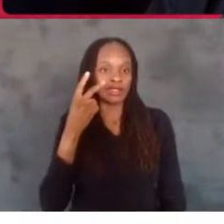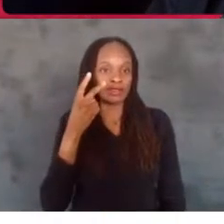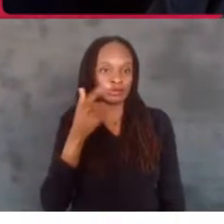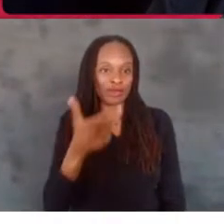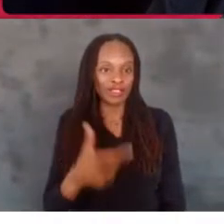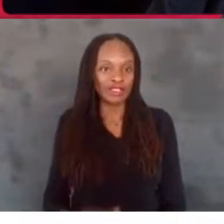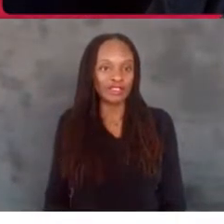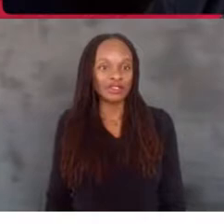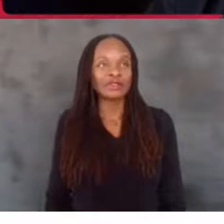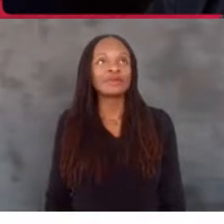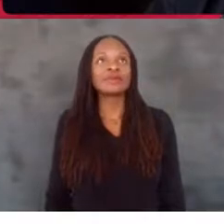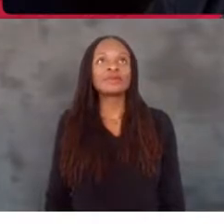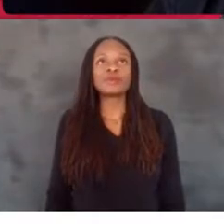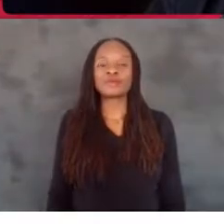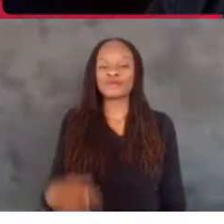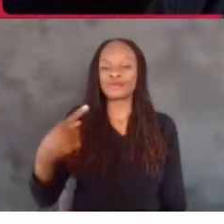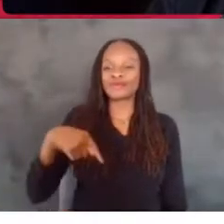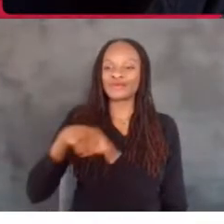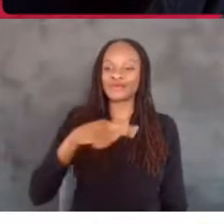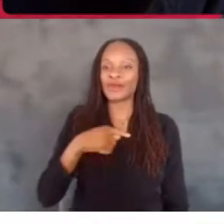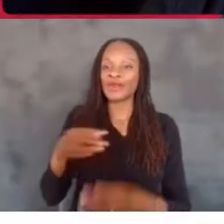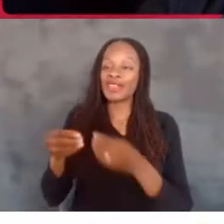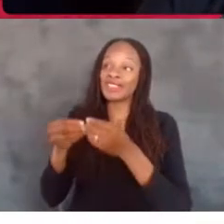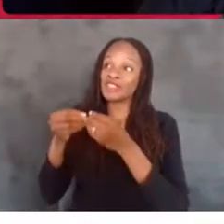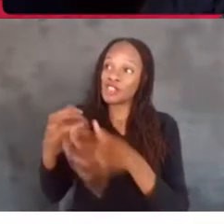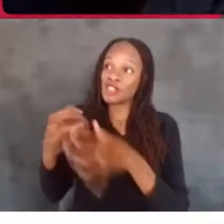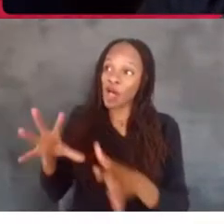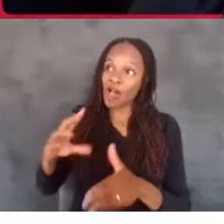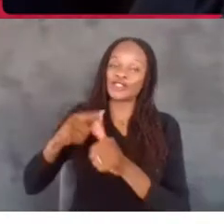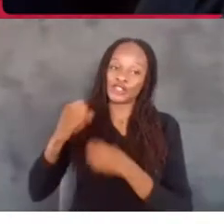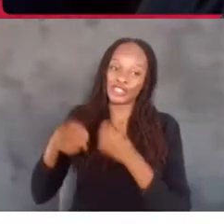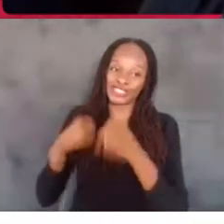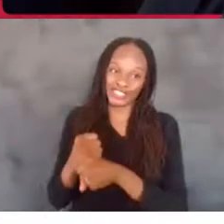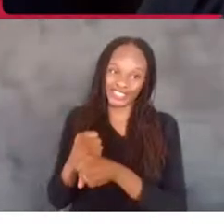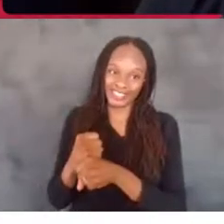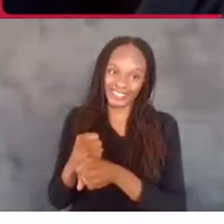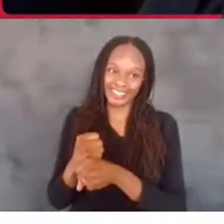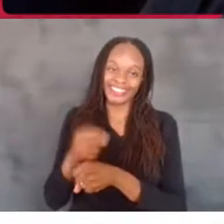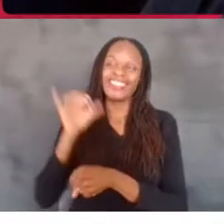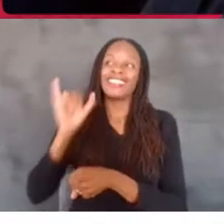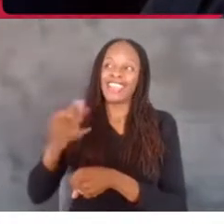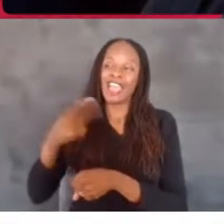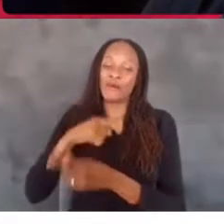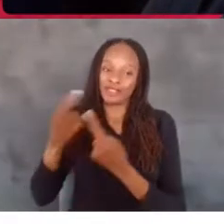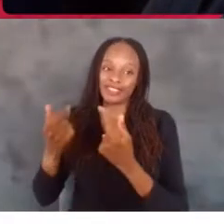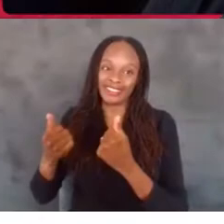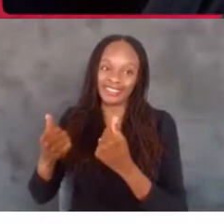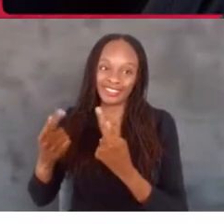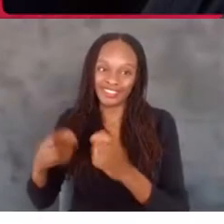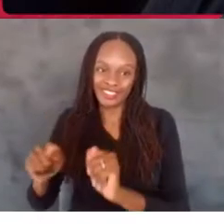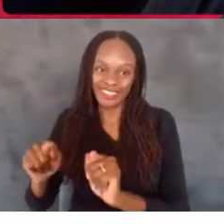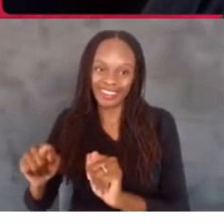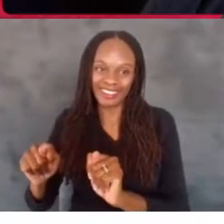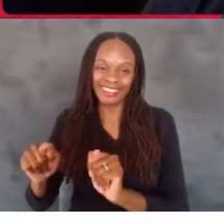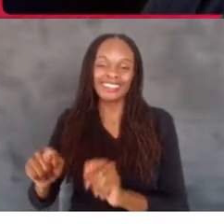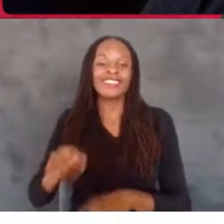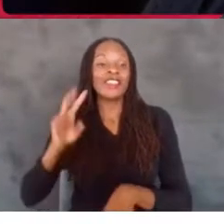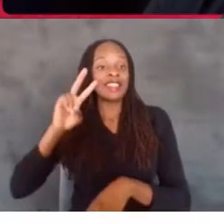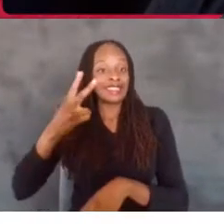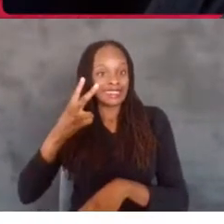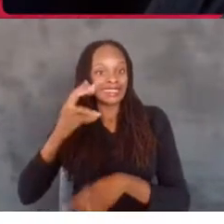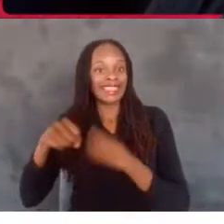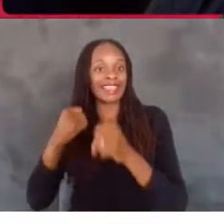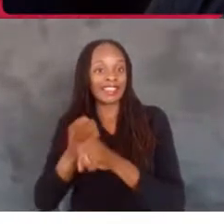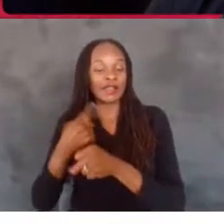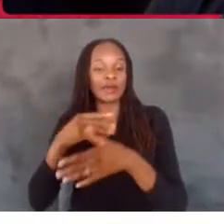Well, we, we lost the first year we entered. So the second, so the second year we entered